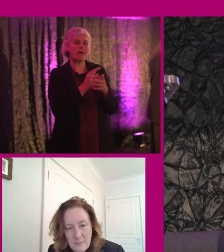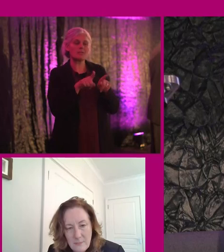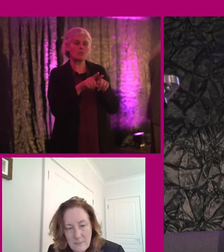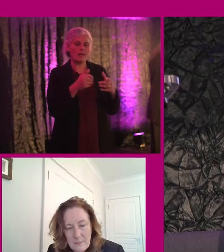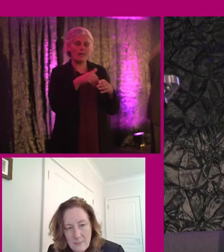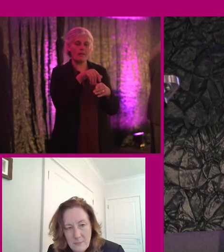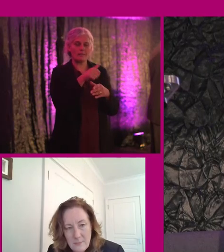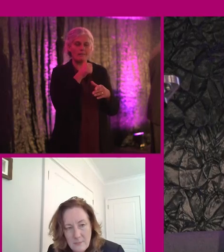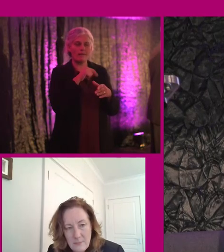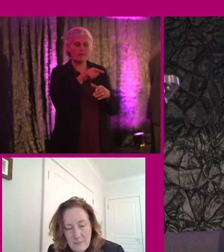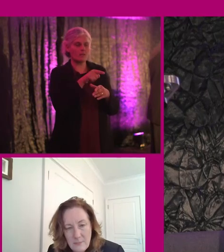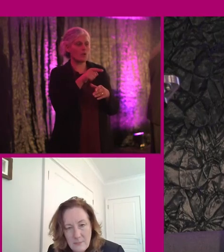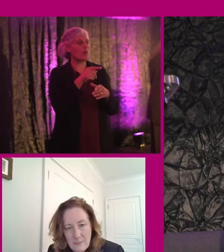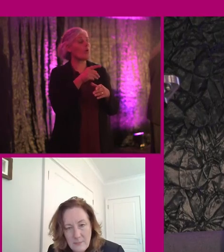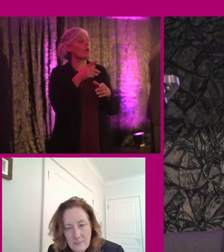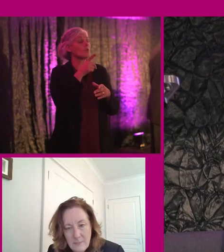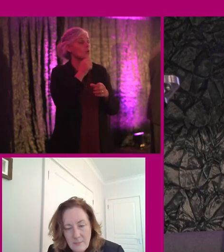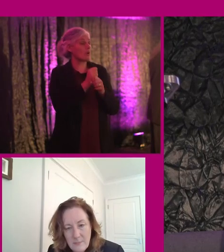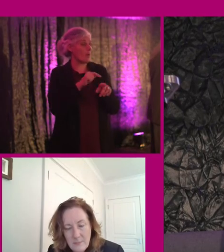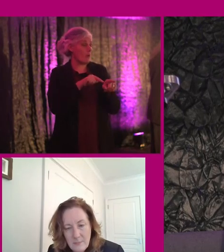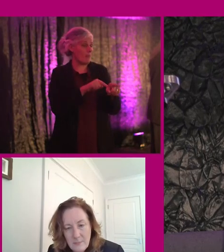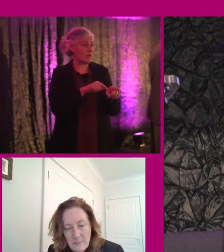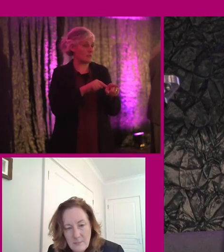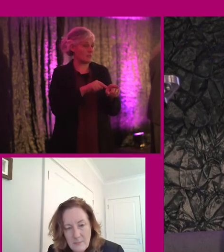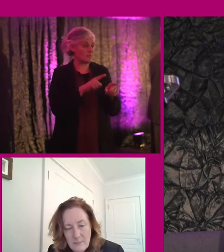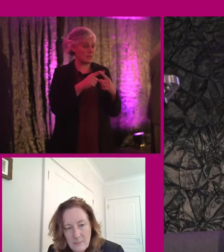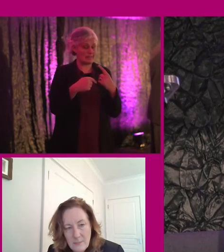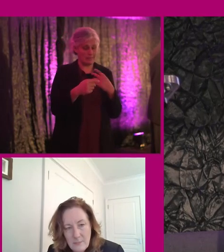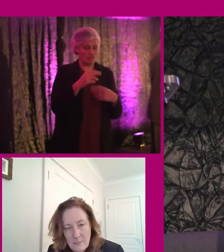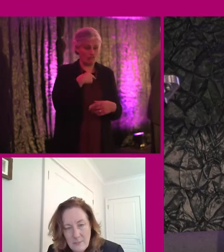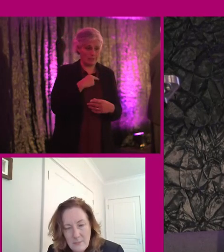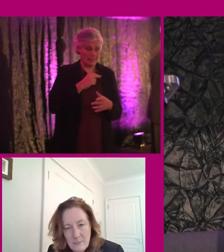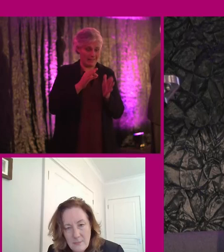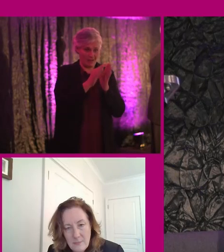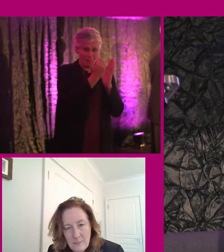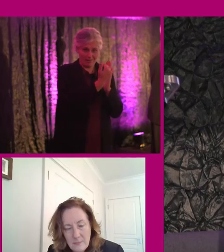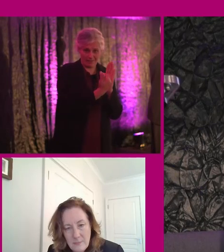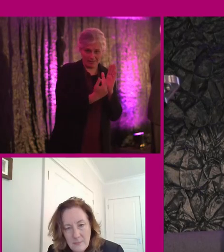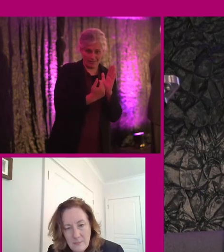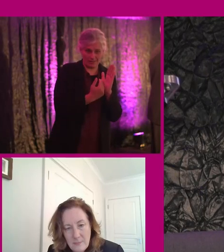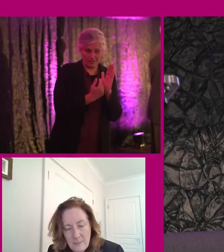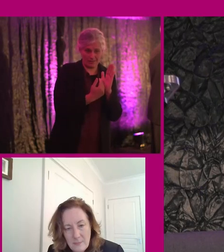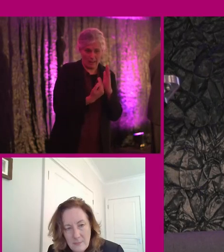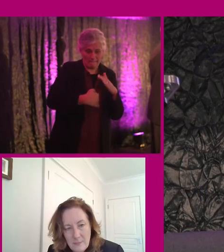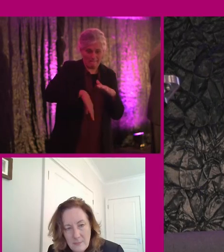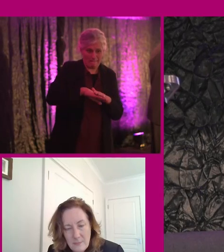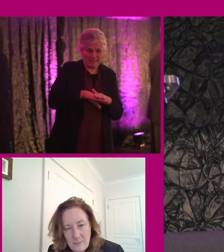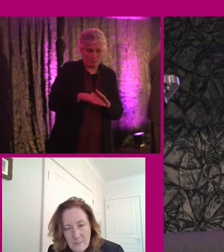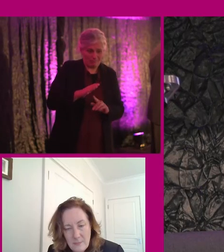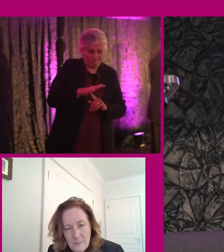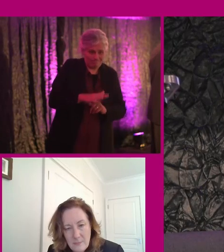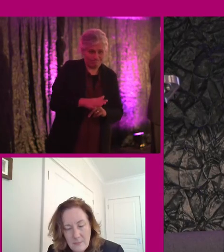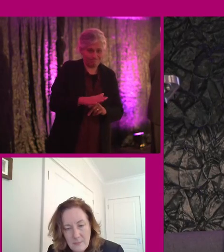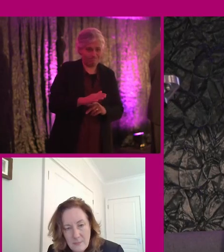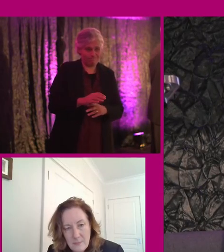while we are talking about compliance and essentially the directive is about minimal compliance with the standard,